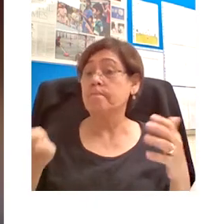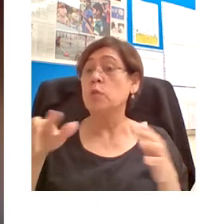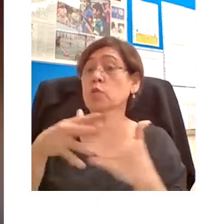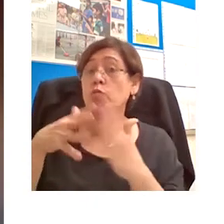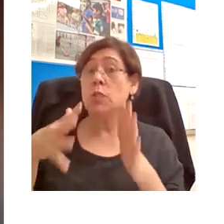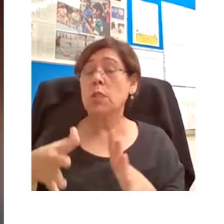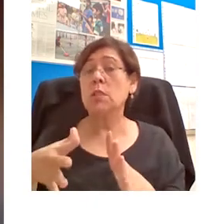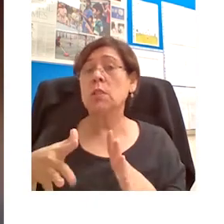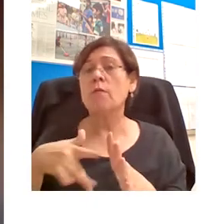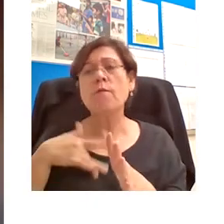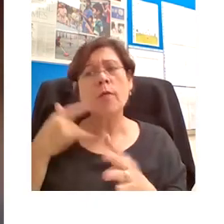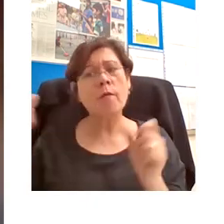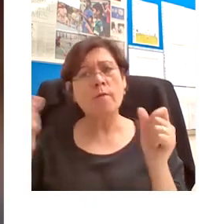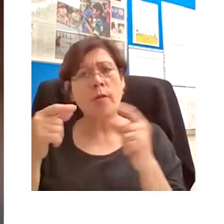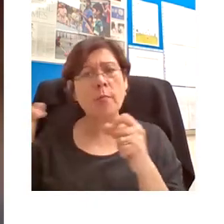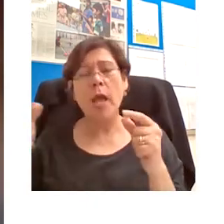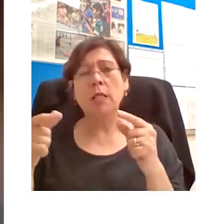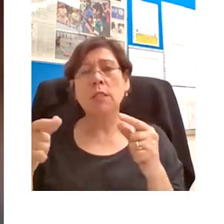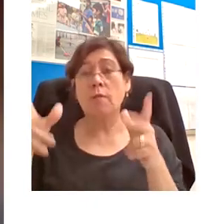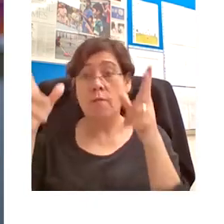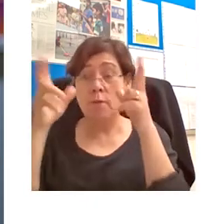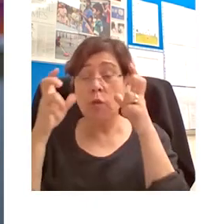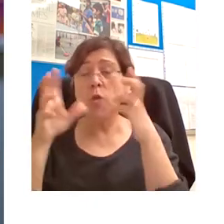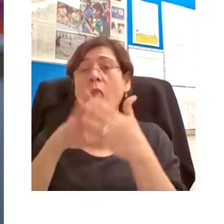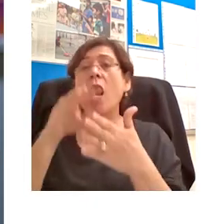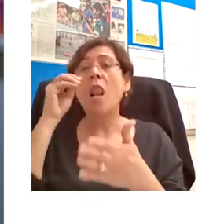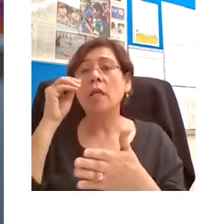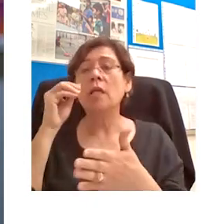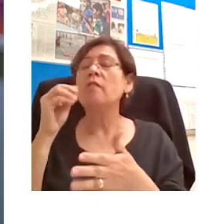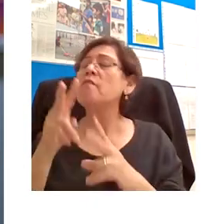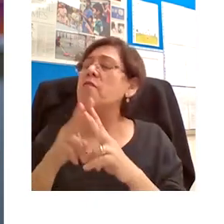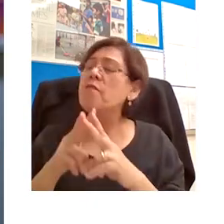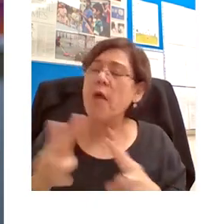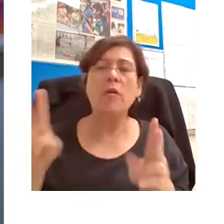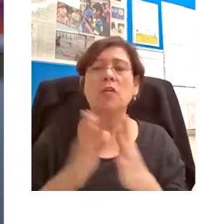visual learning highly attractive.